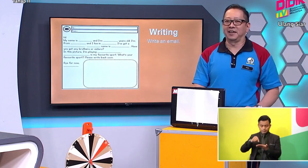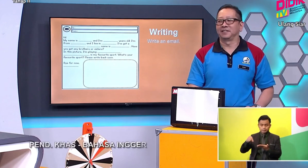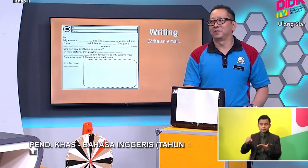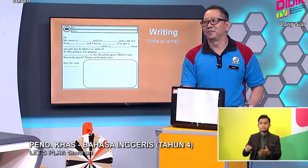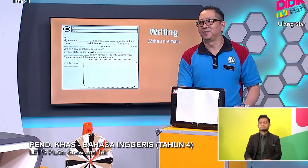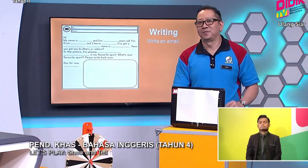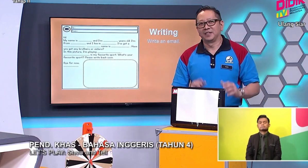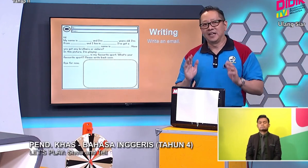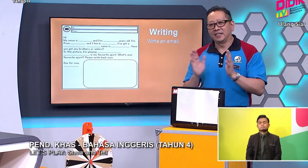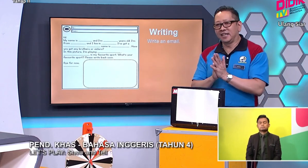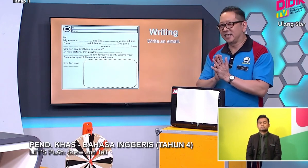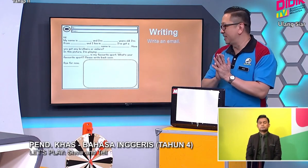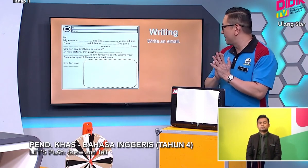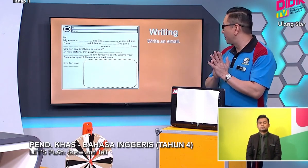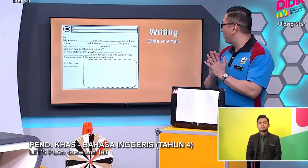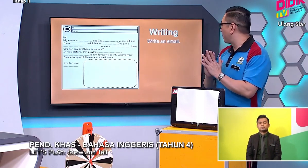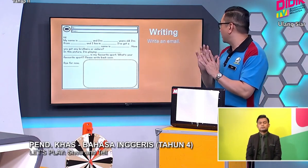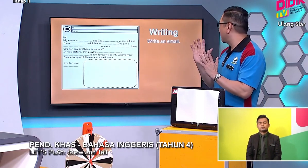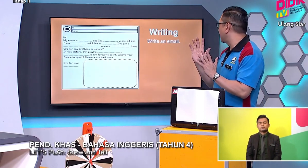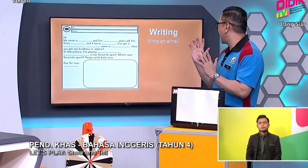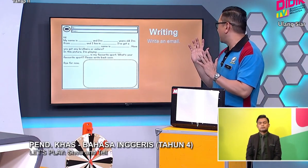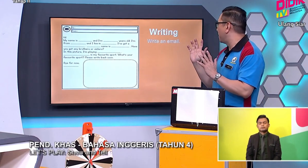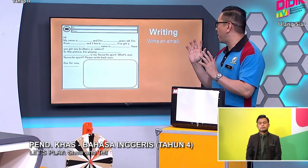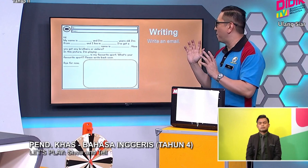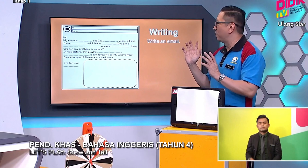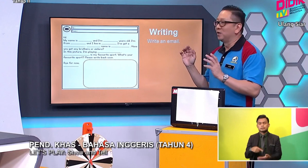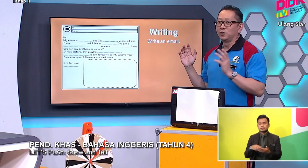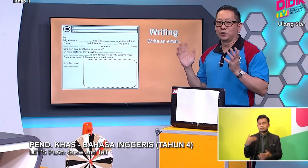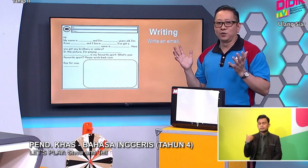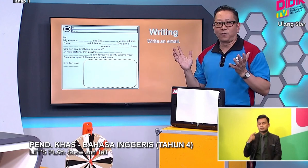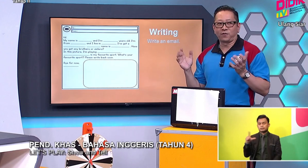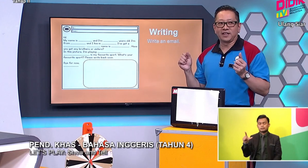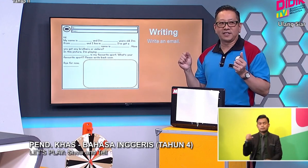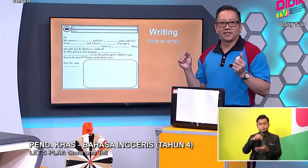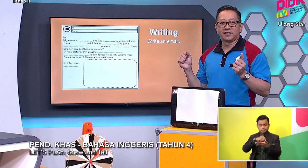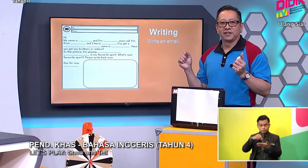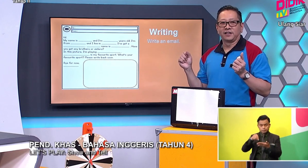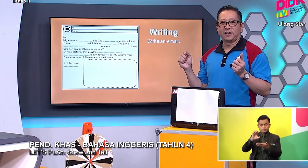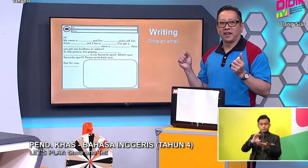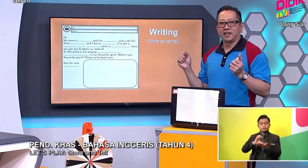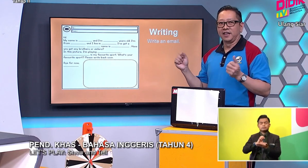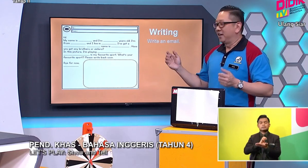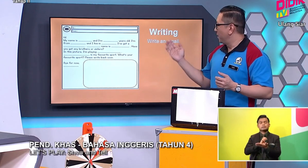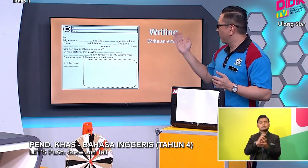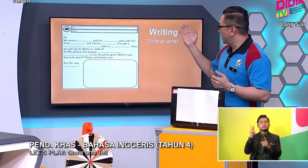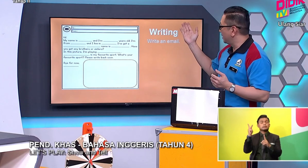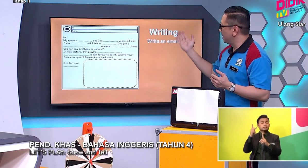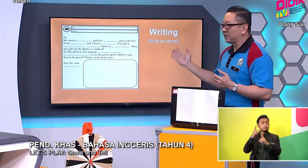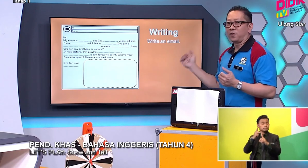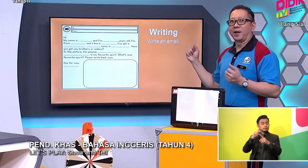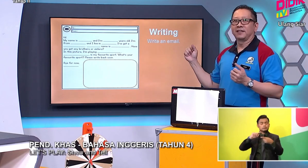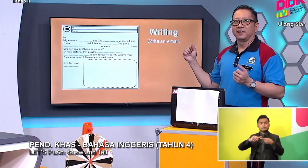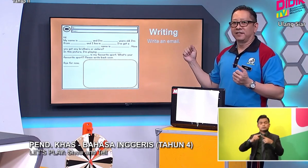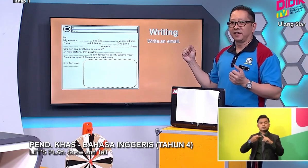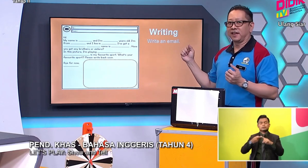Okay. This is the writing and email. to your friends. Okay. You can see